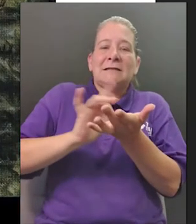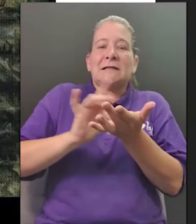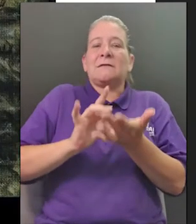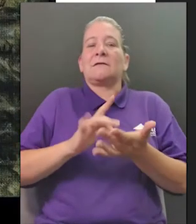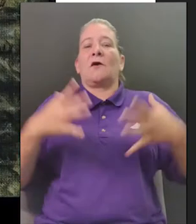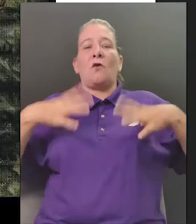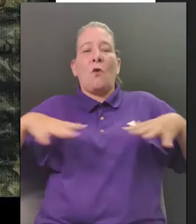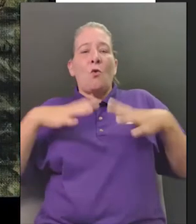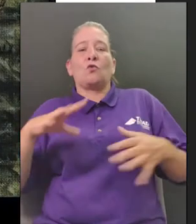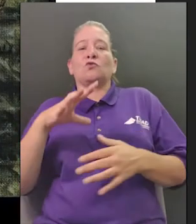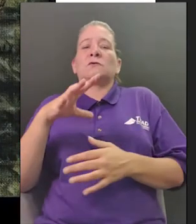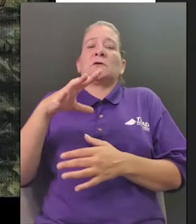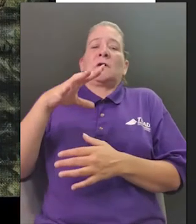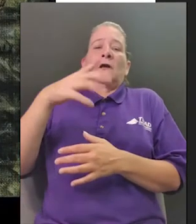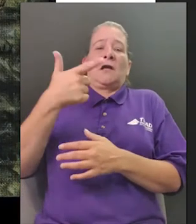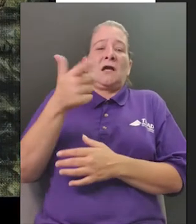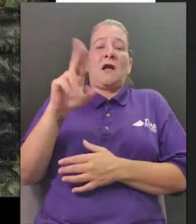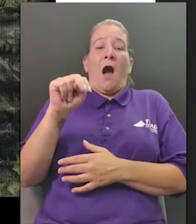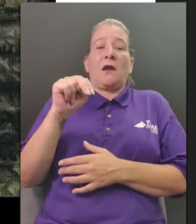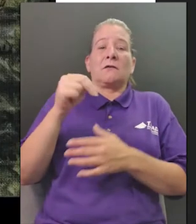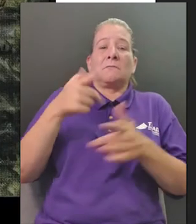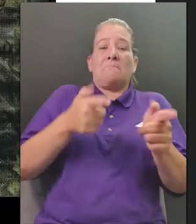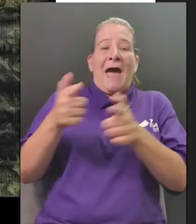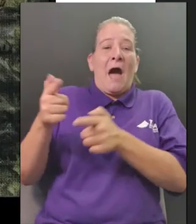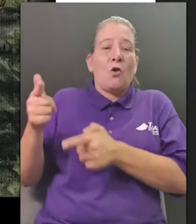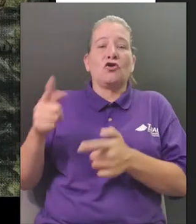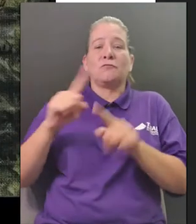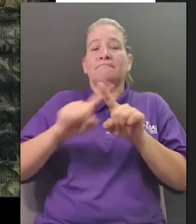it dangerous are there enough guns